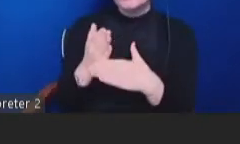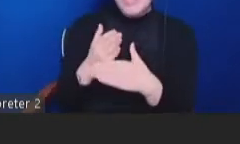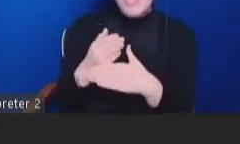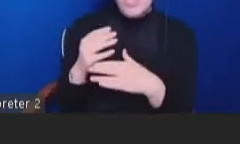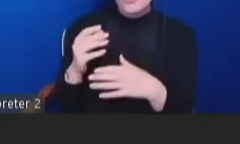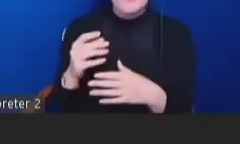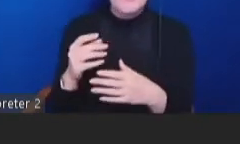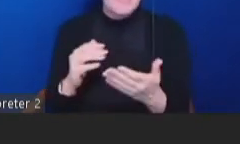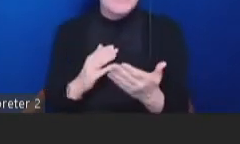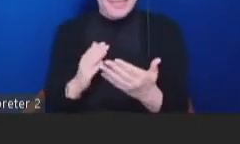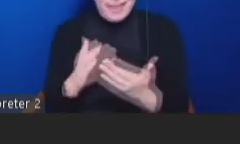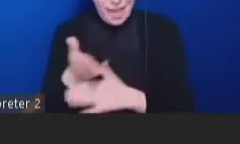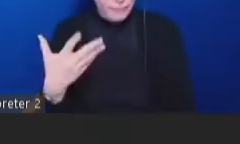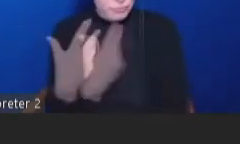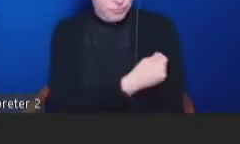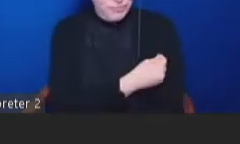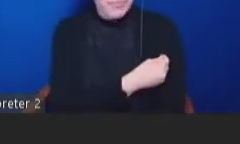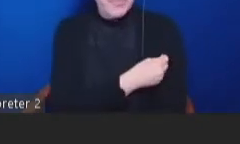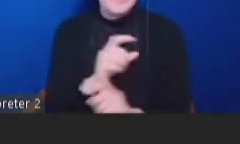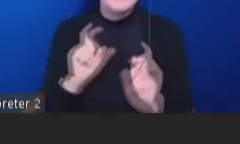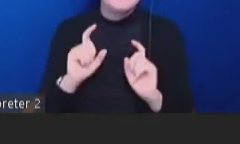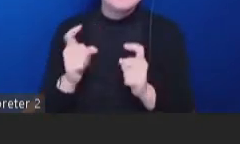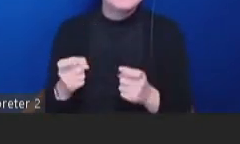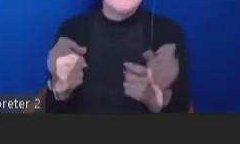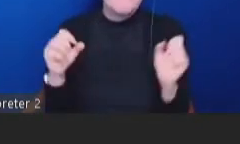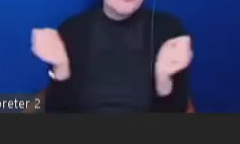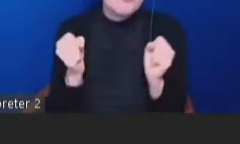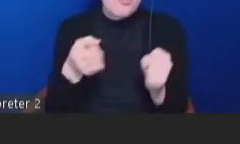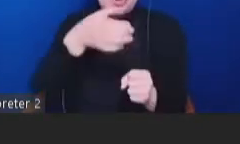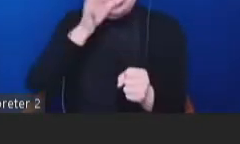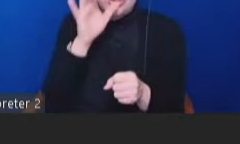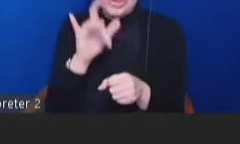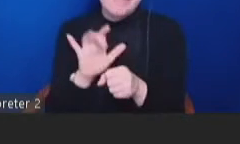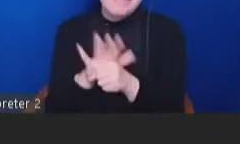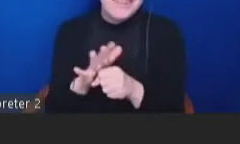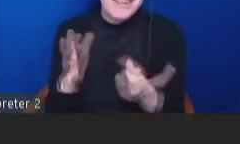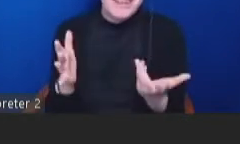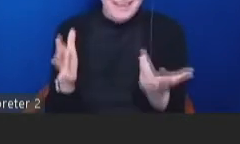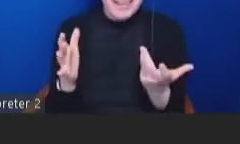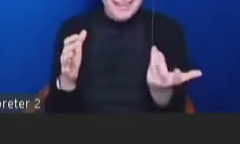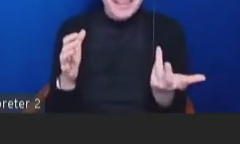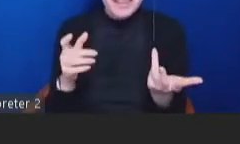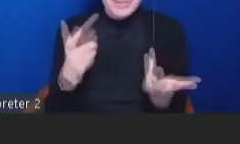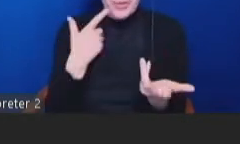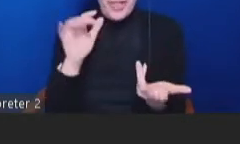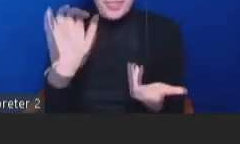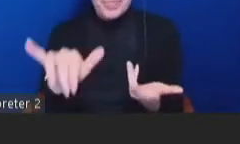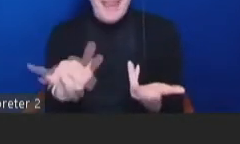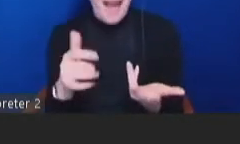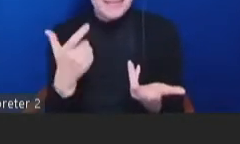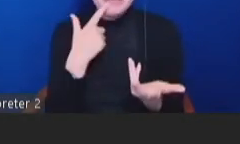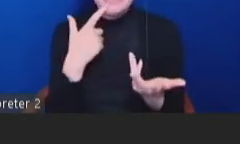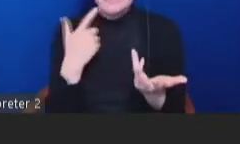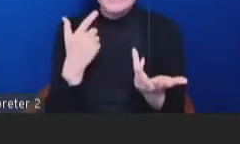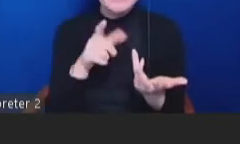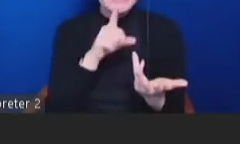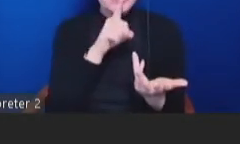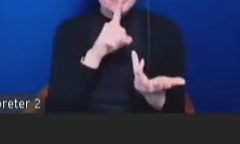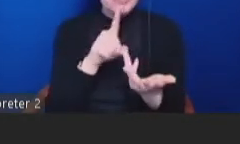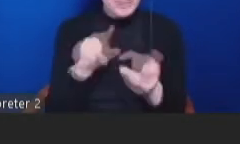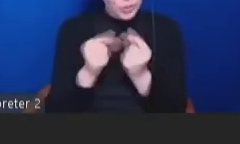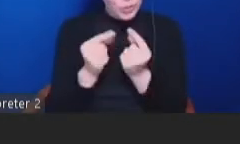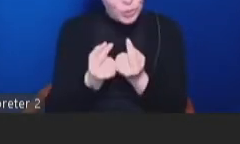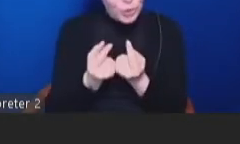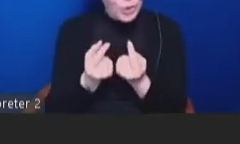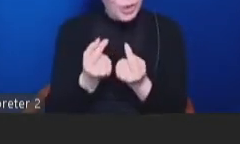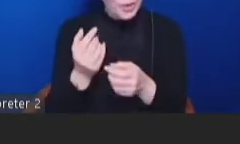per their request. These groups take time to access and build trust, but our collaborative is able to provide them with many